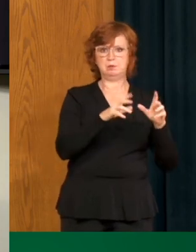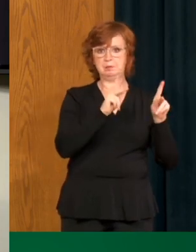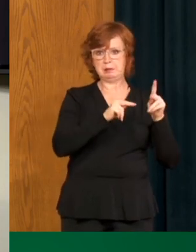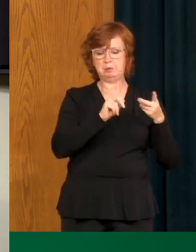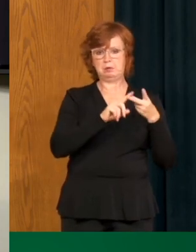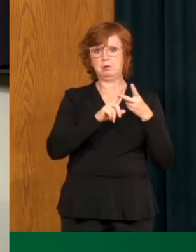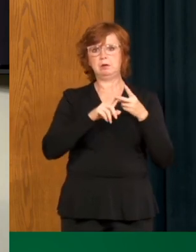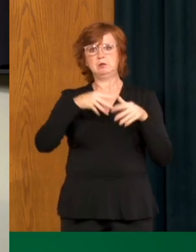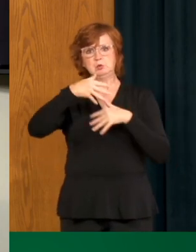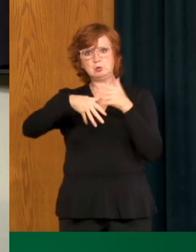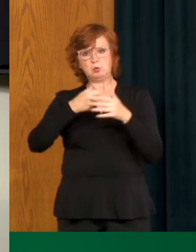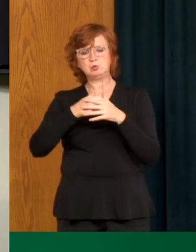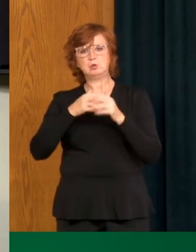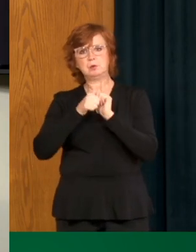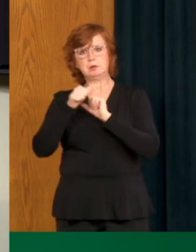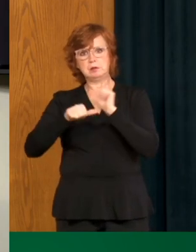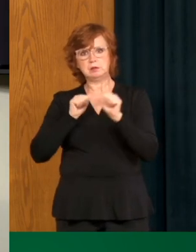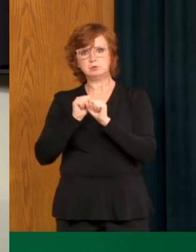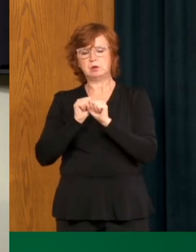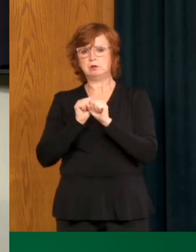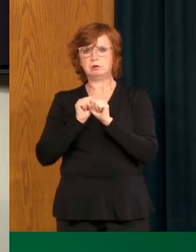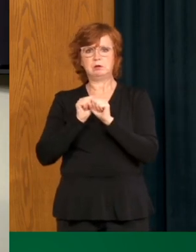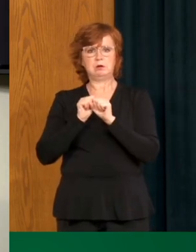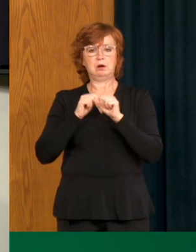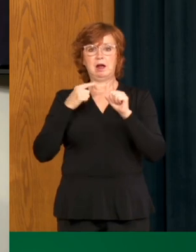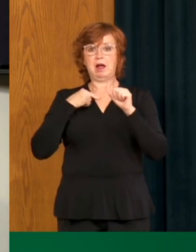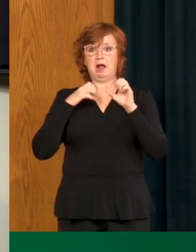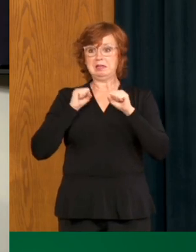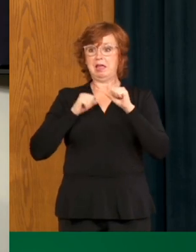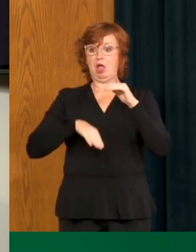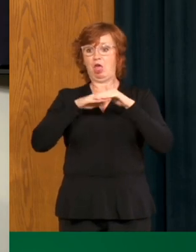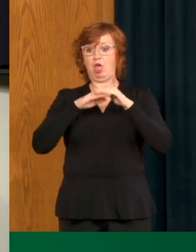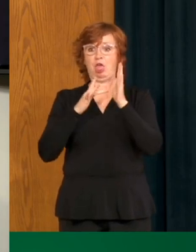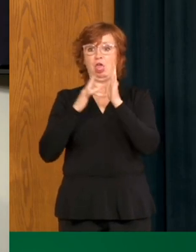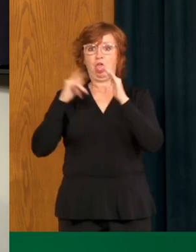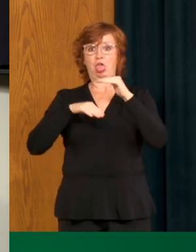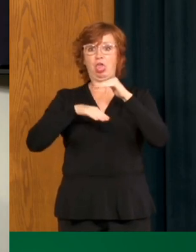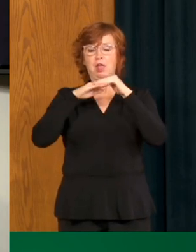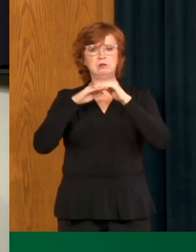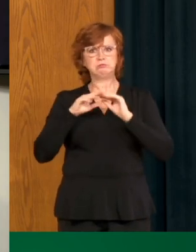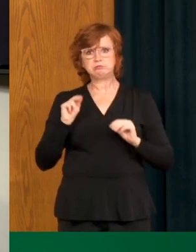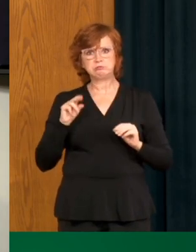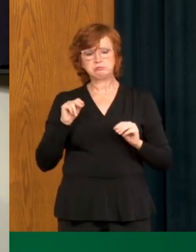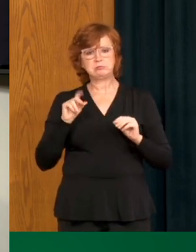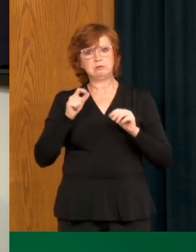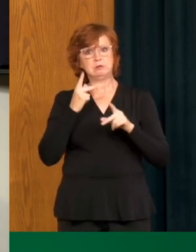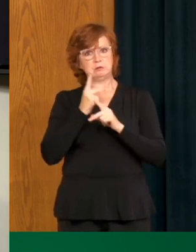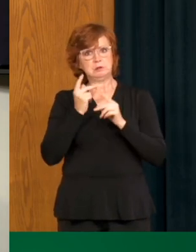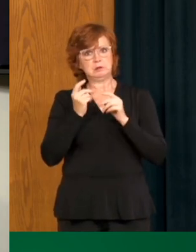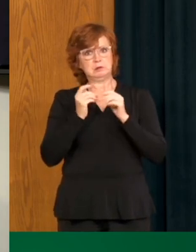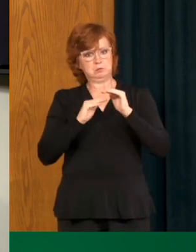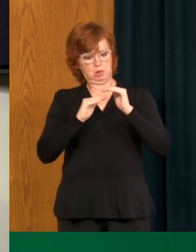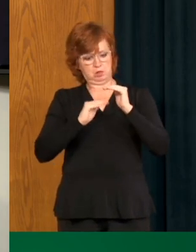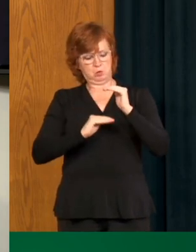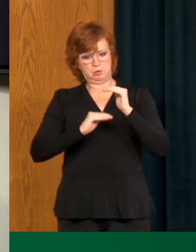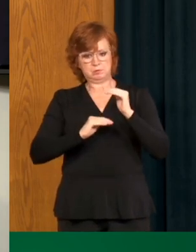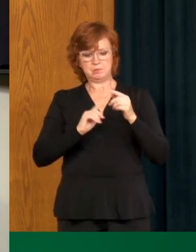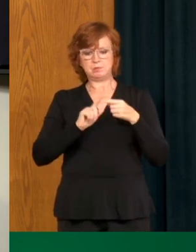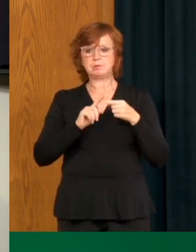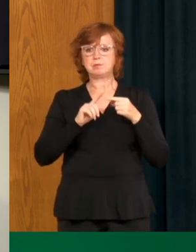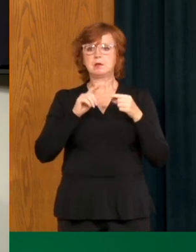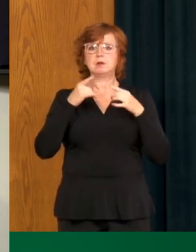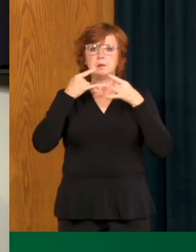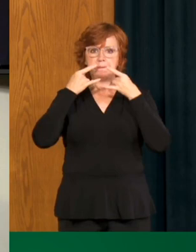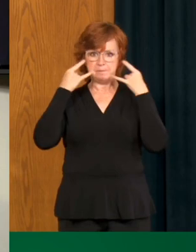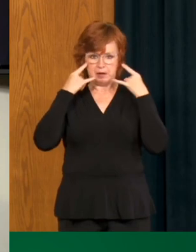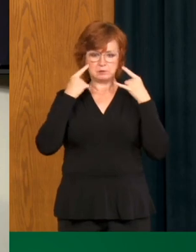to practice physical distancing, wear a mask indoors, keep our virtual household bubble under 15 as